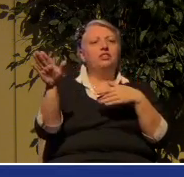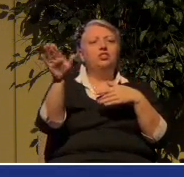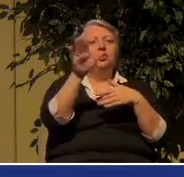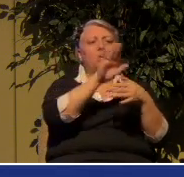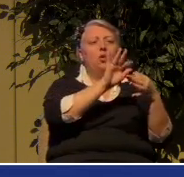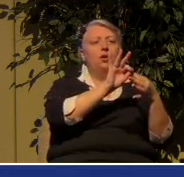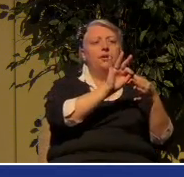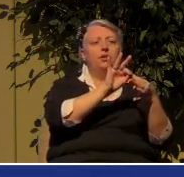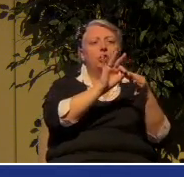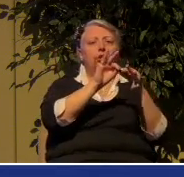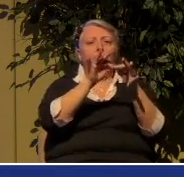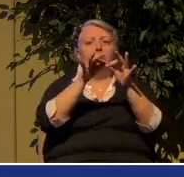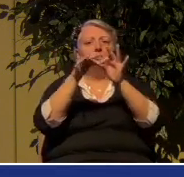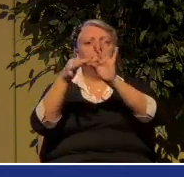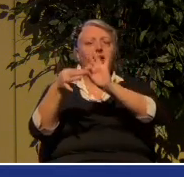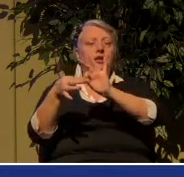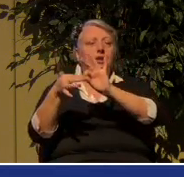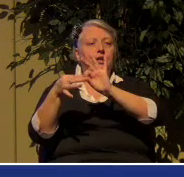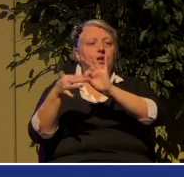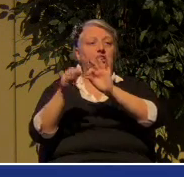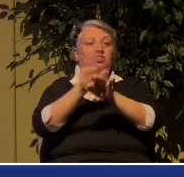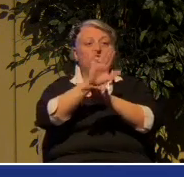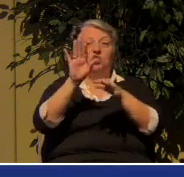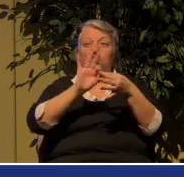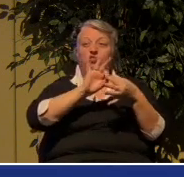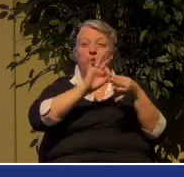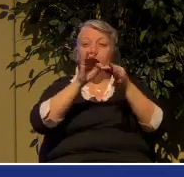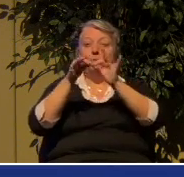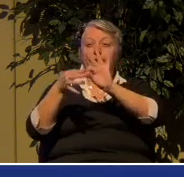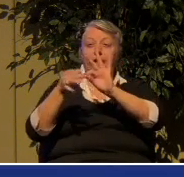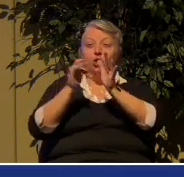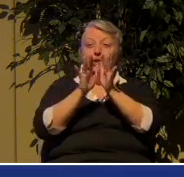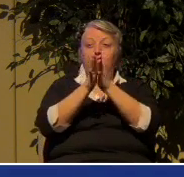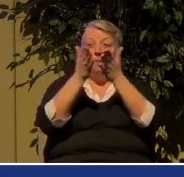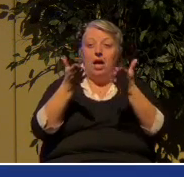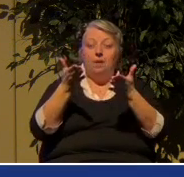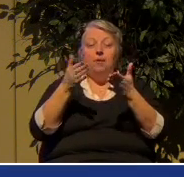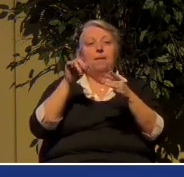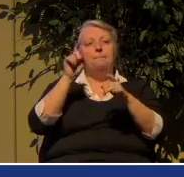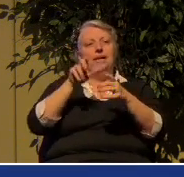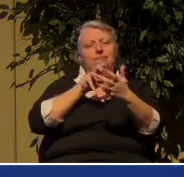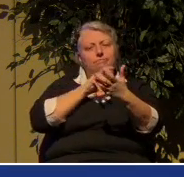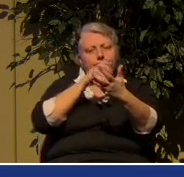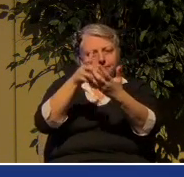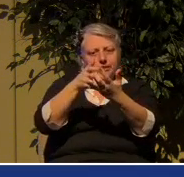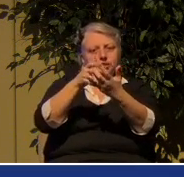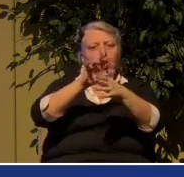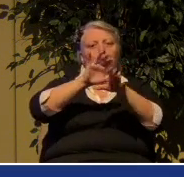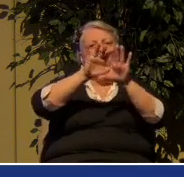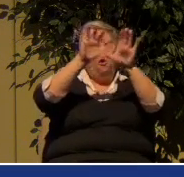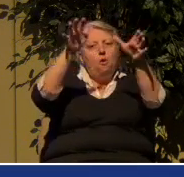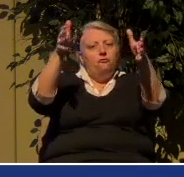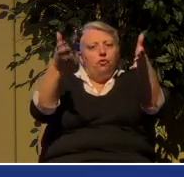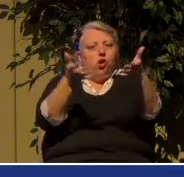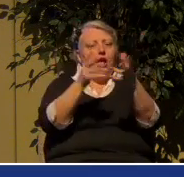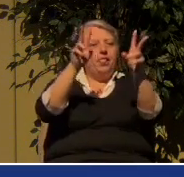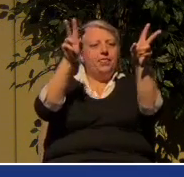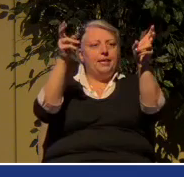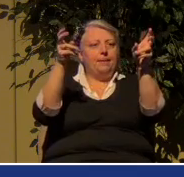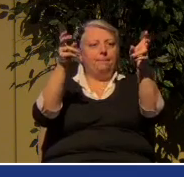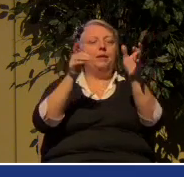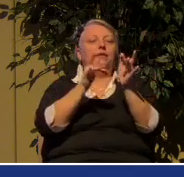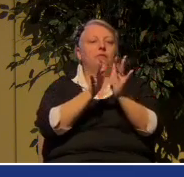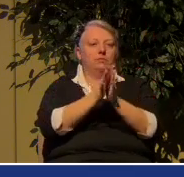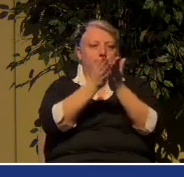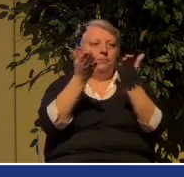it must always fit the overall theme of